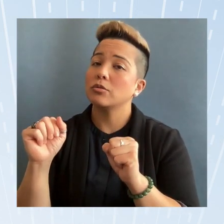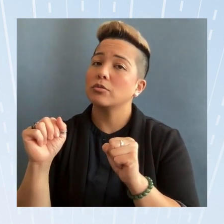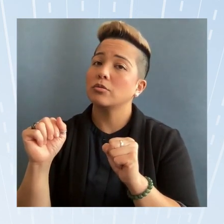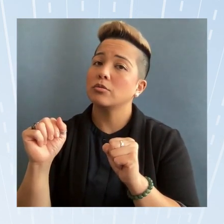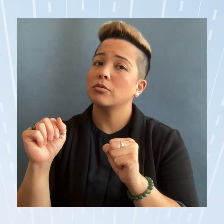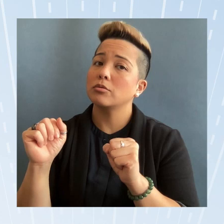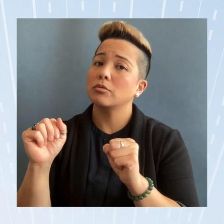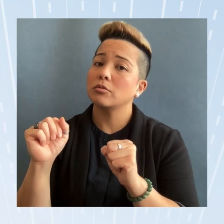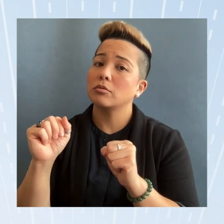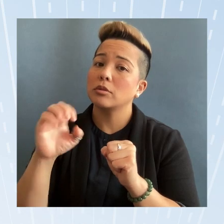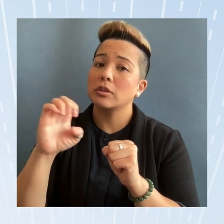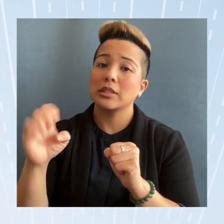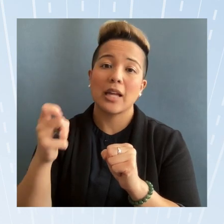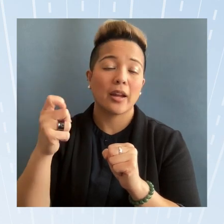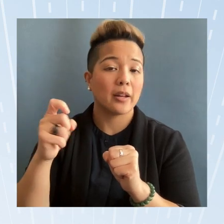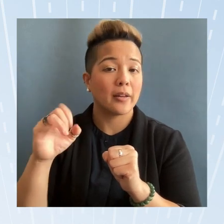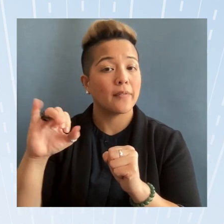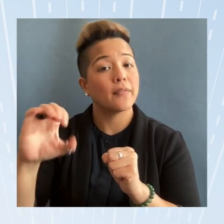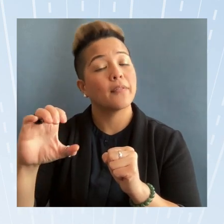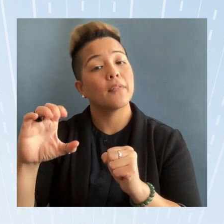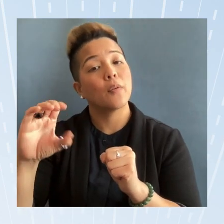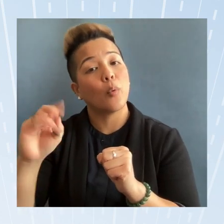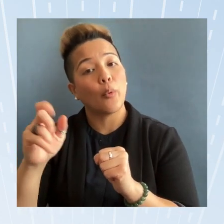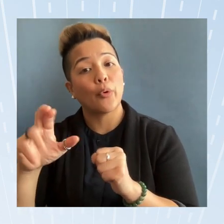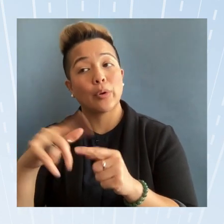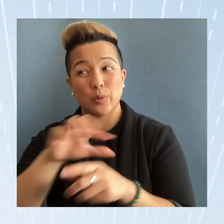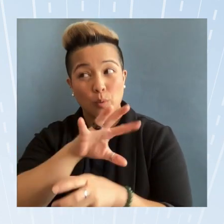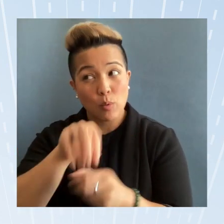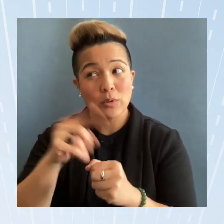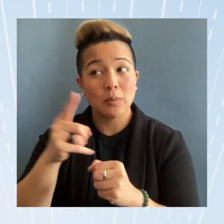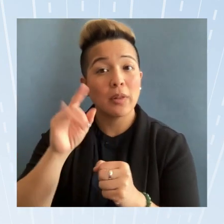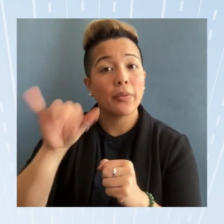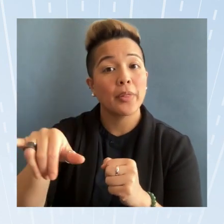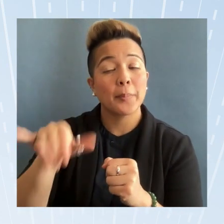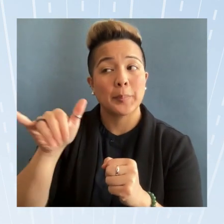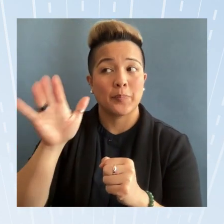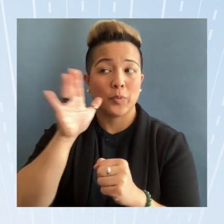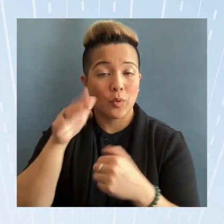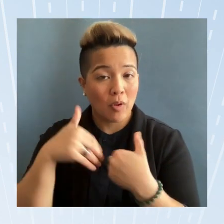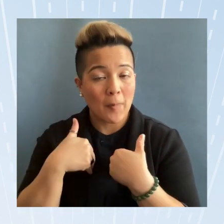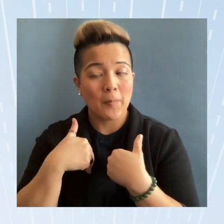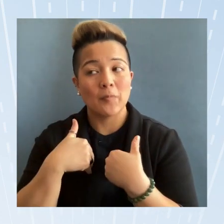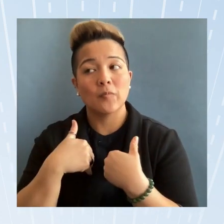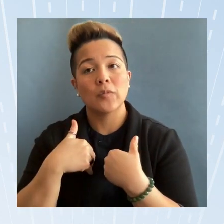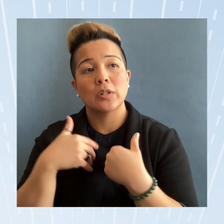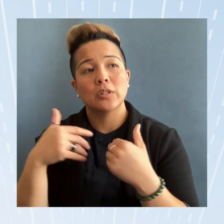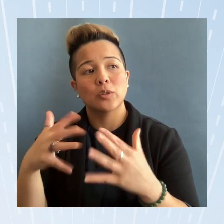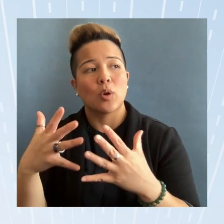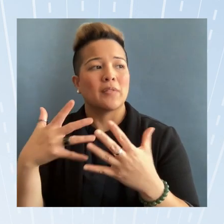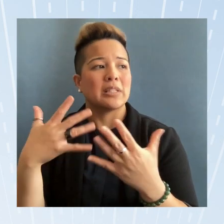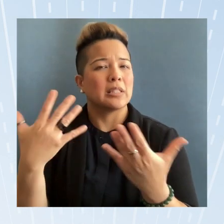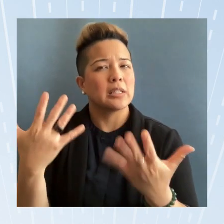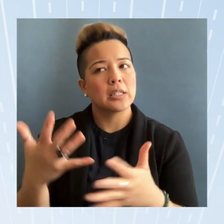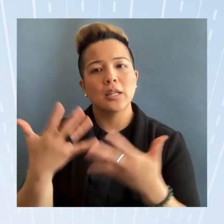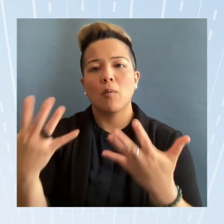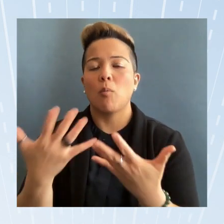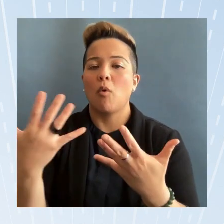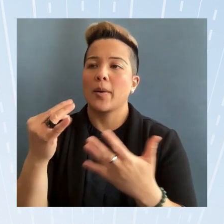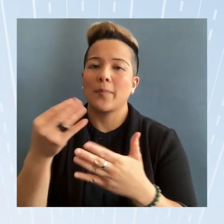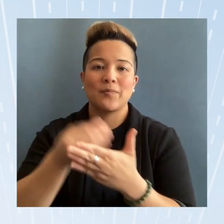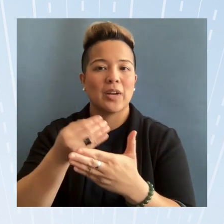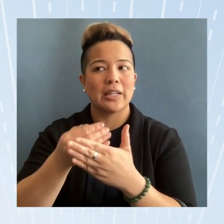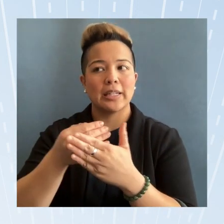executive order to include something like that that would have sort of somewhat of a funding stream